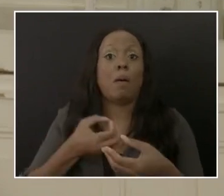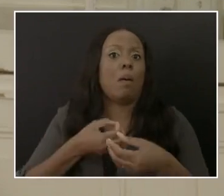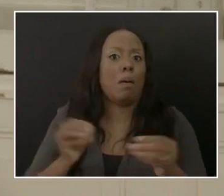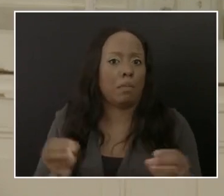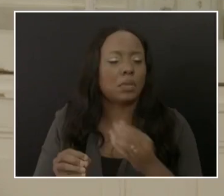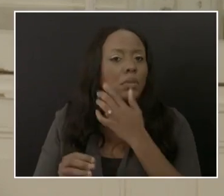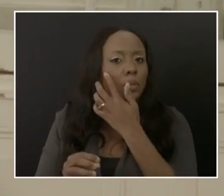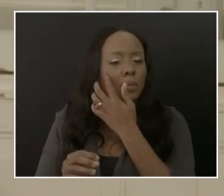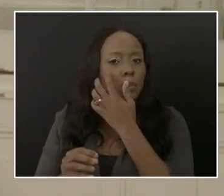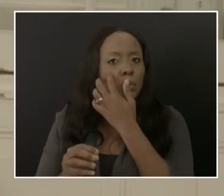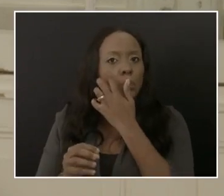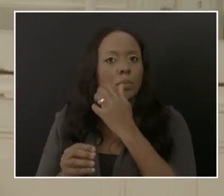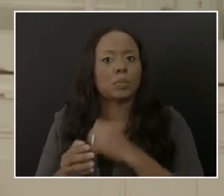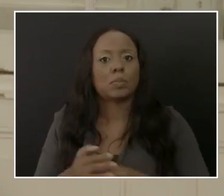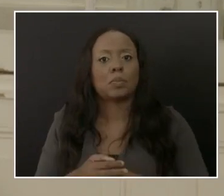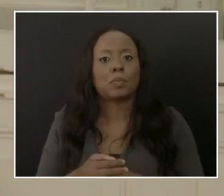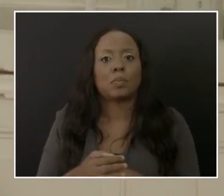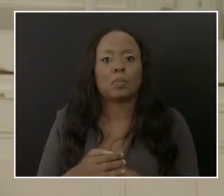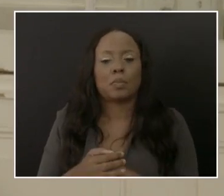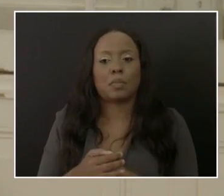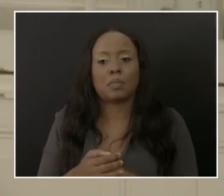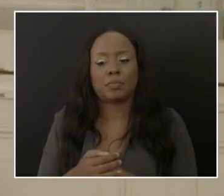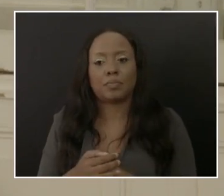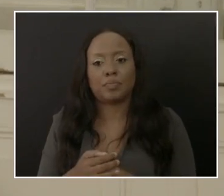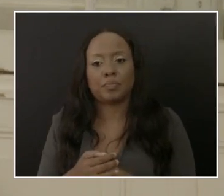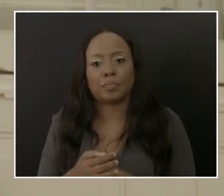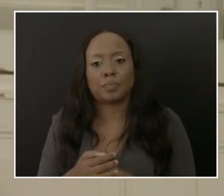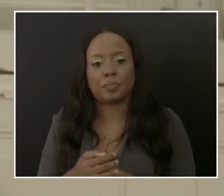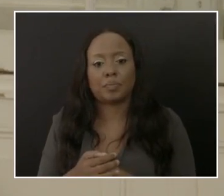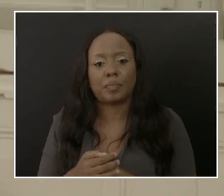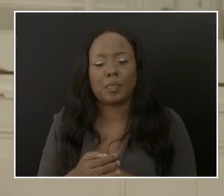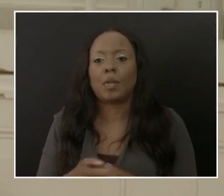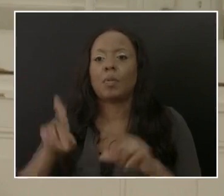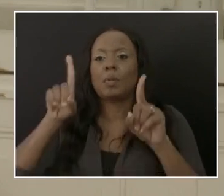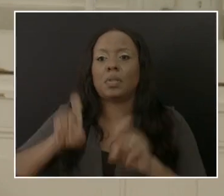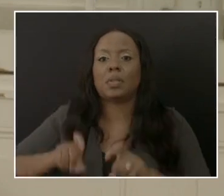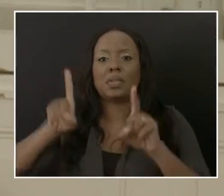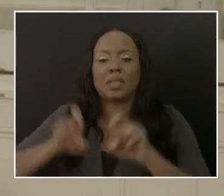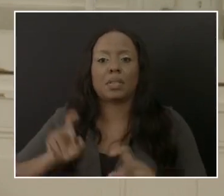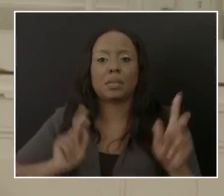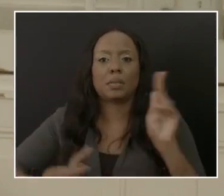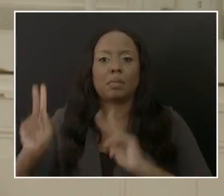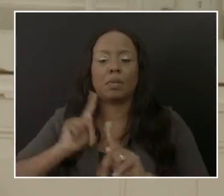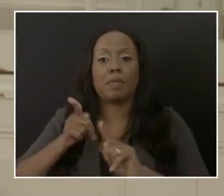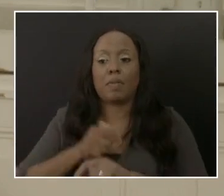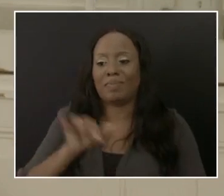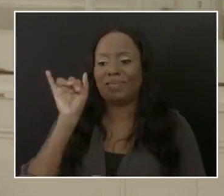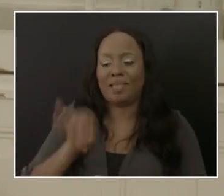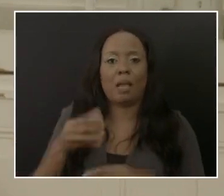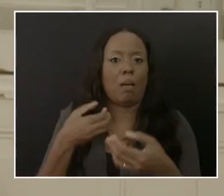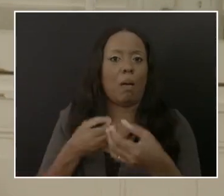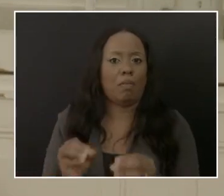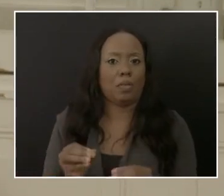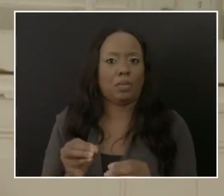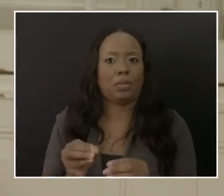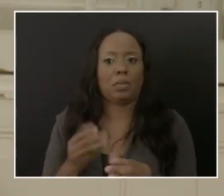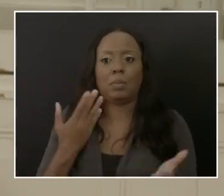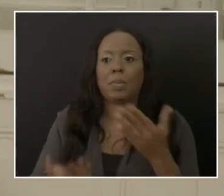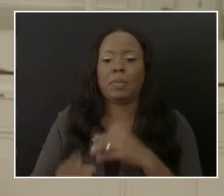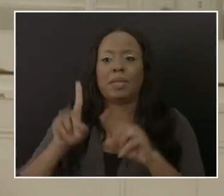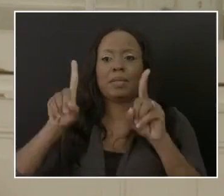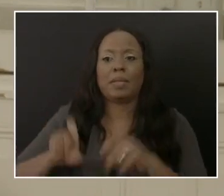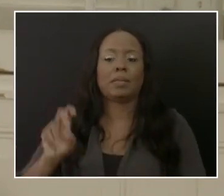the close contacts of that office are tested. Some of them may be tested twice.